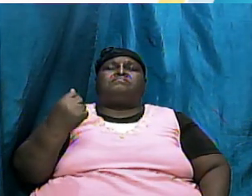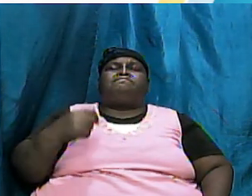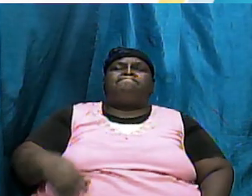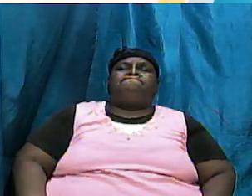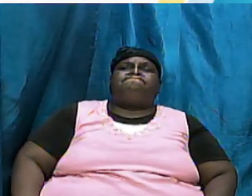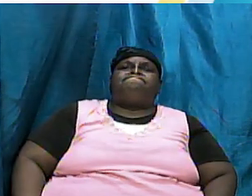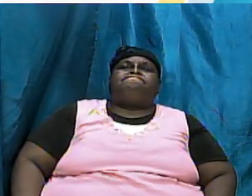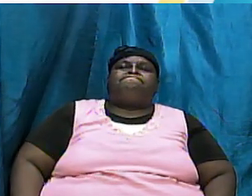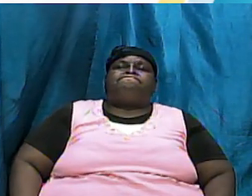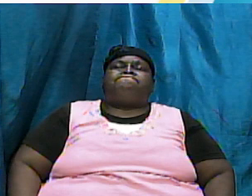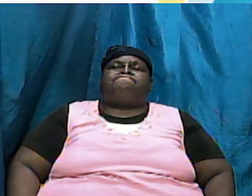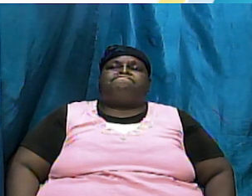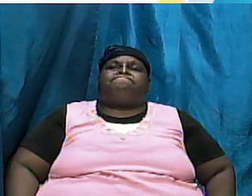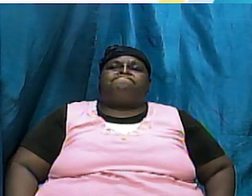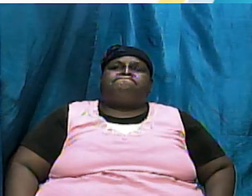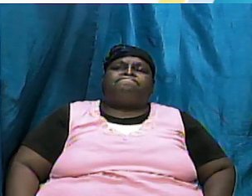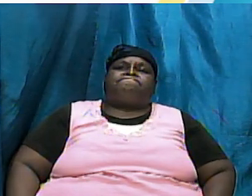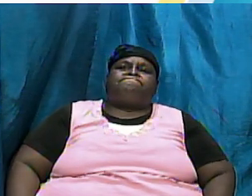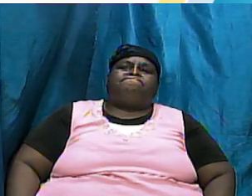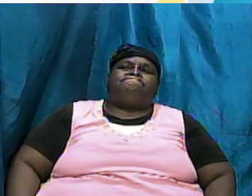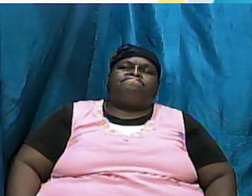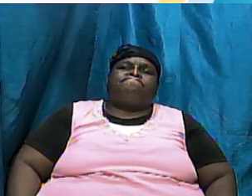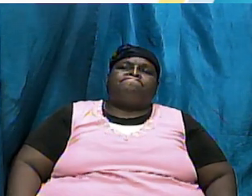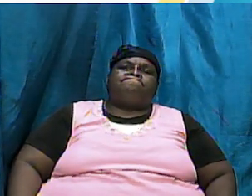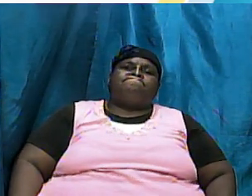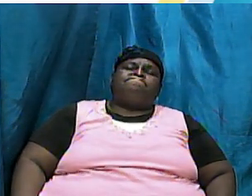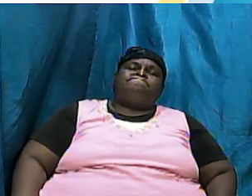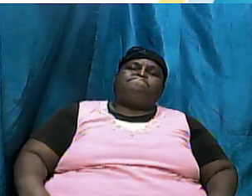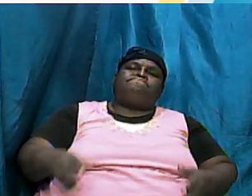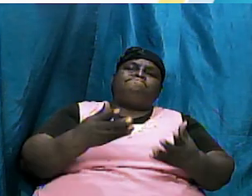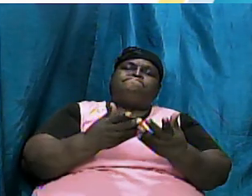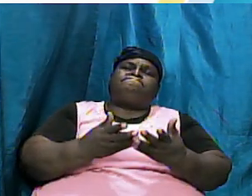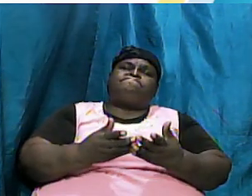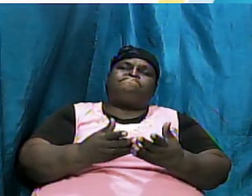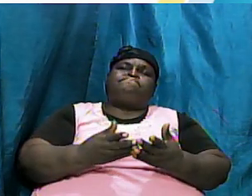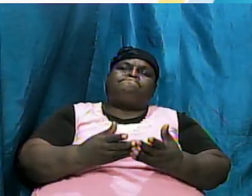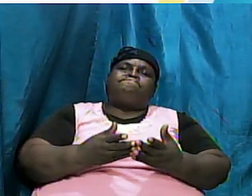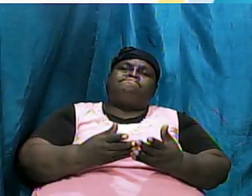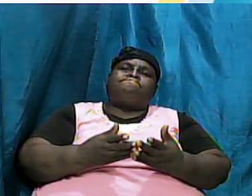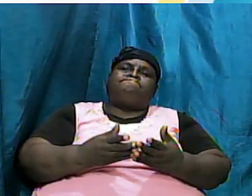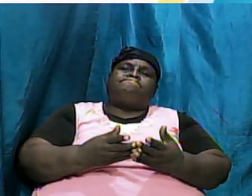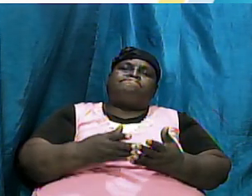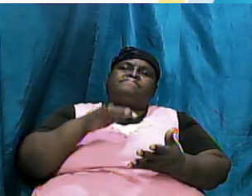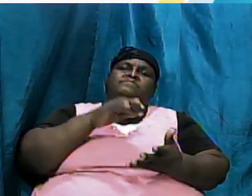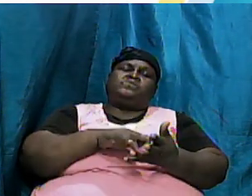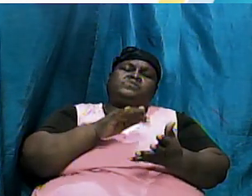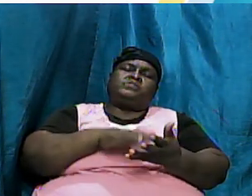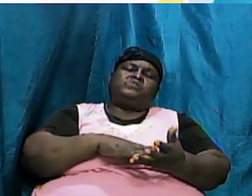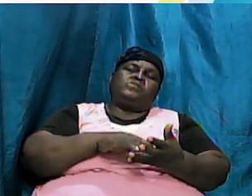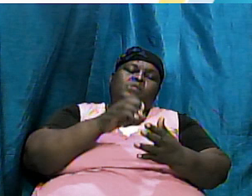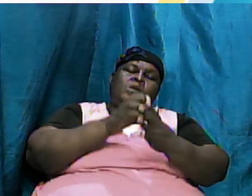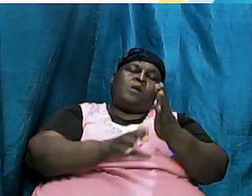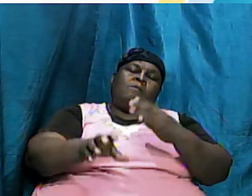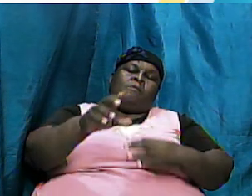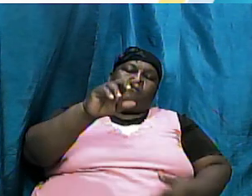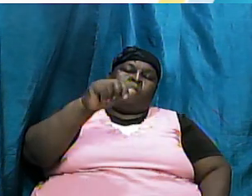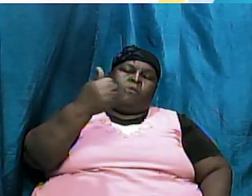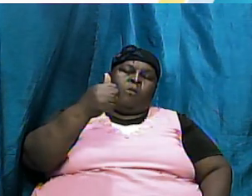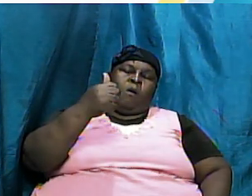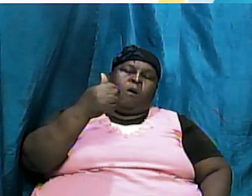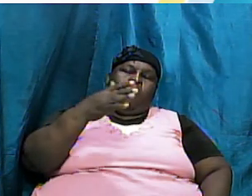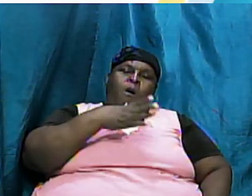span spectrum of the book of Genesis as we go over into chapters 10 and 11